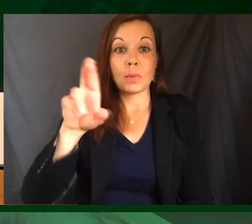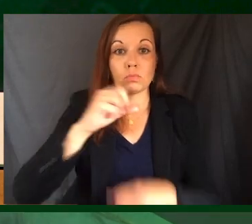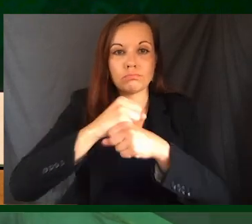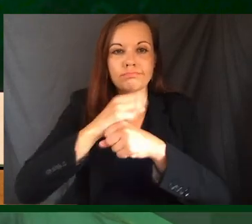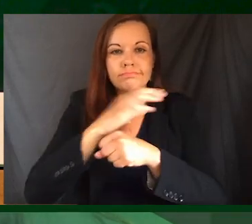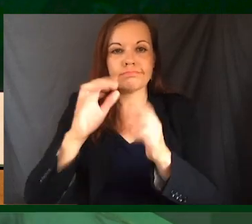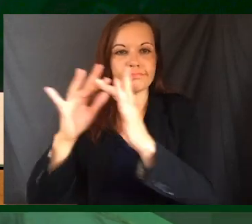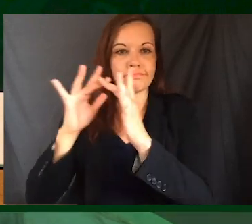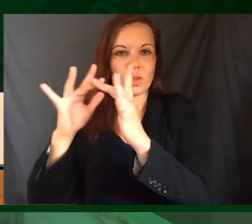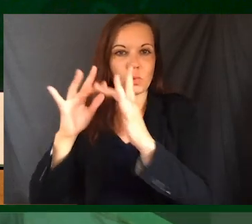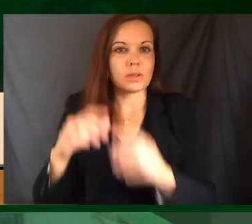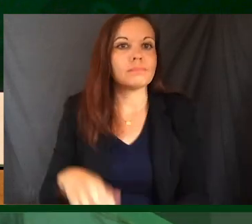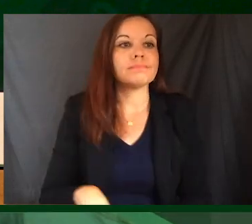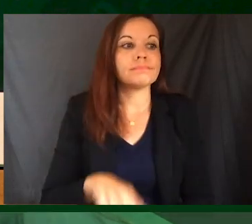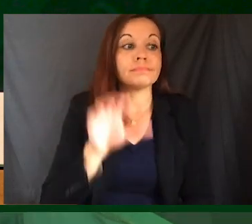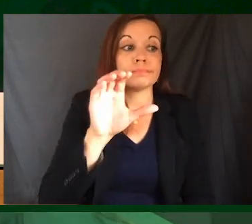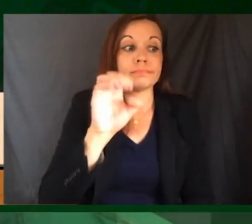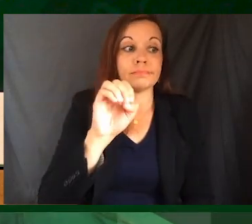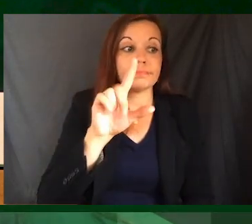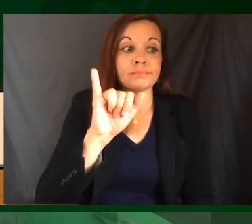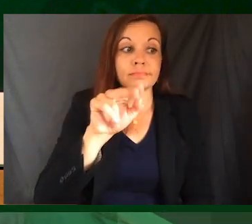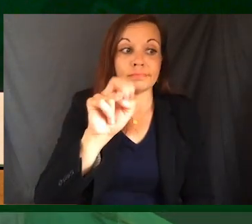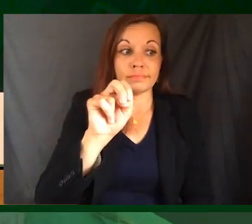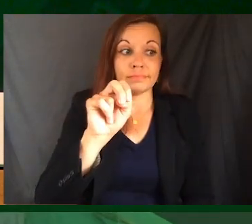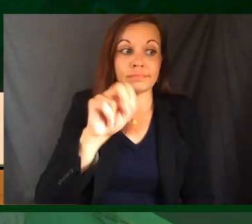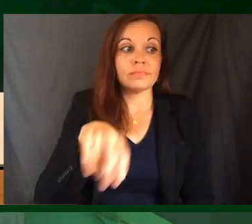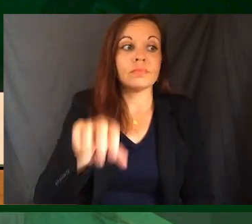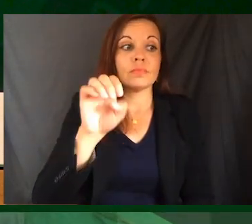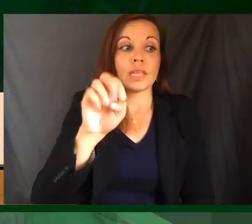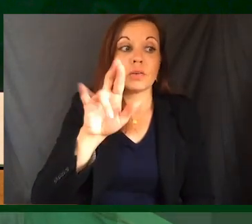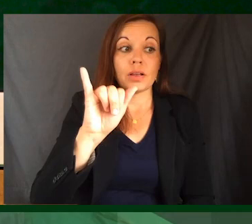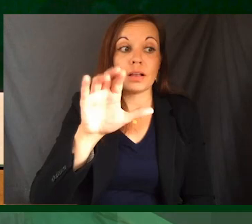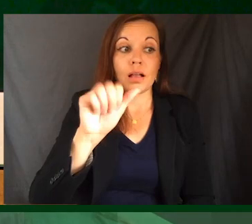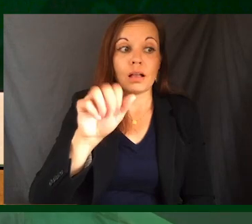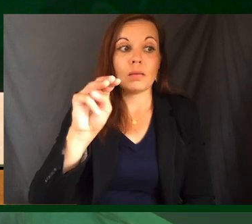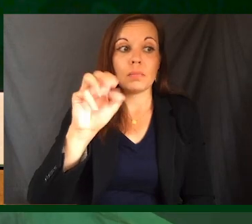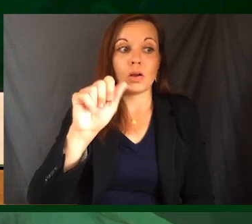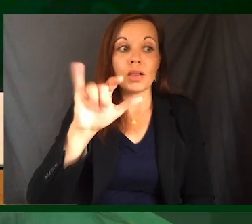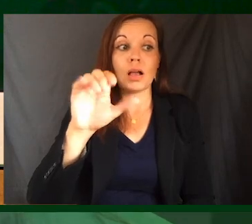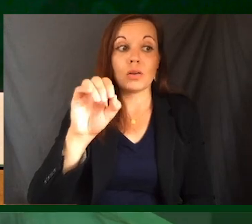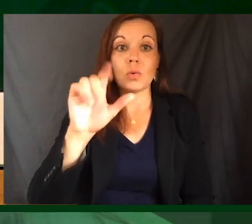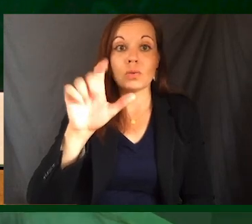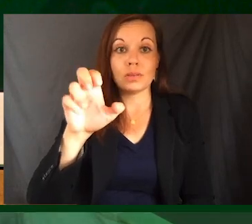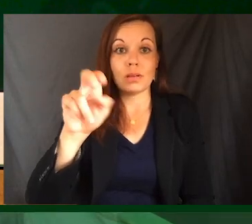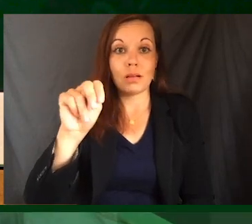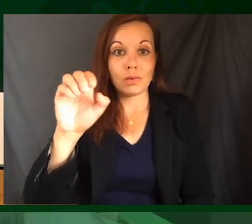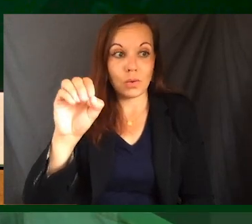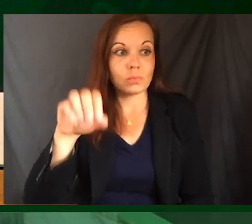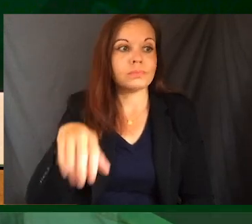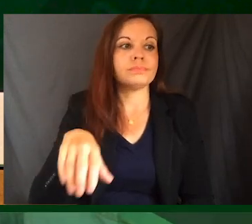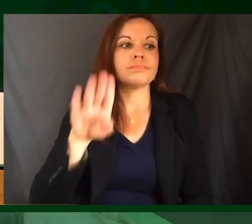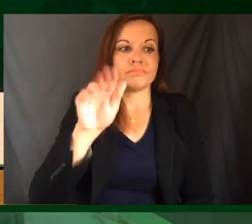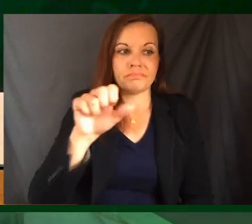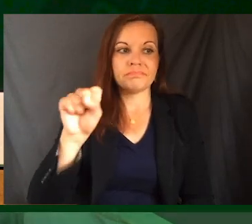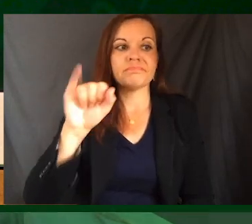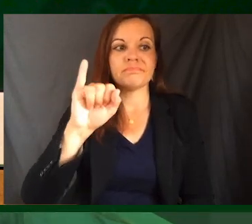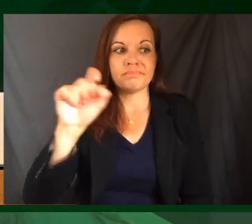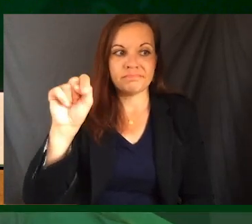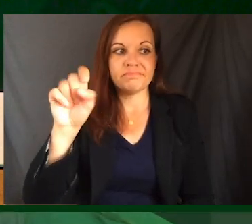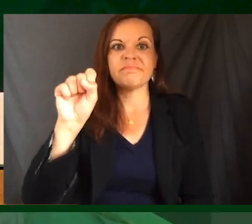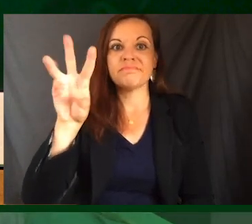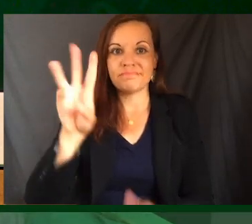Networking. Celine Erica Mariano Leano, BAS Information Technology, Software